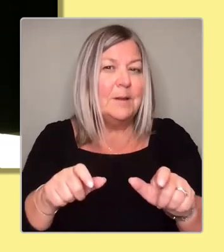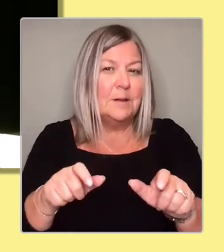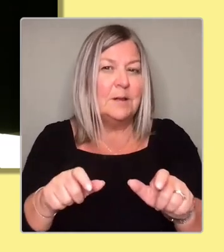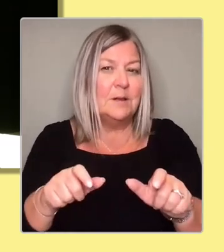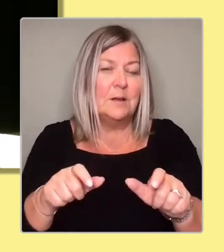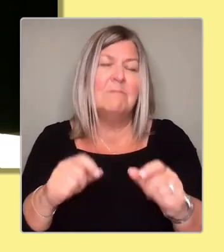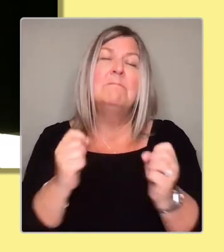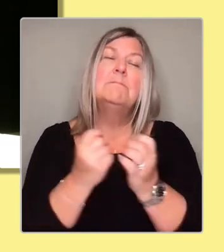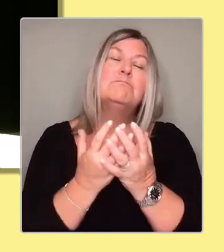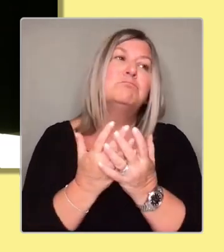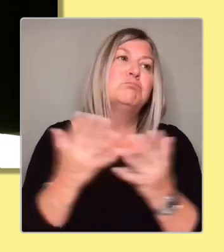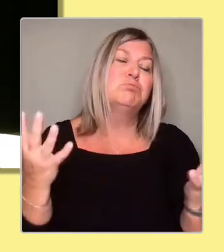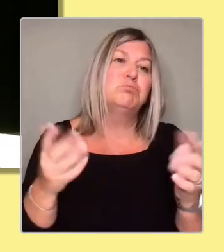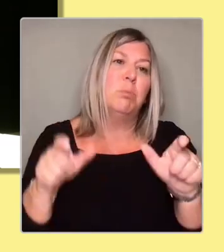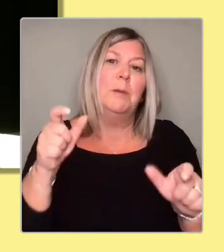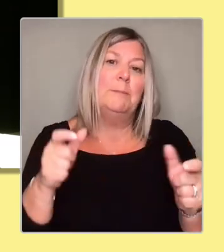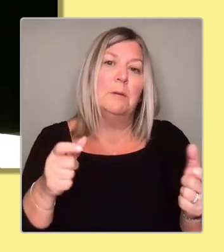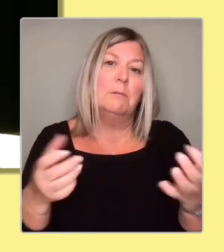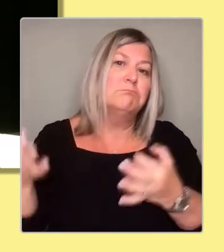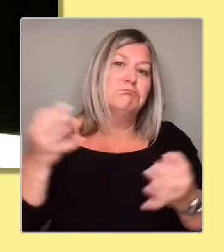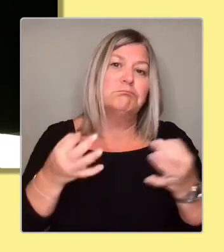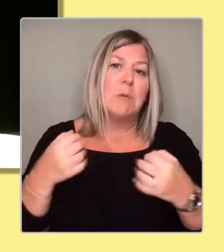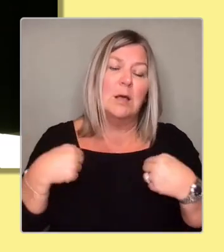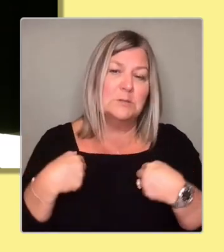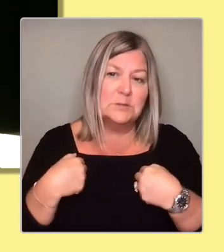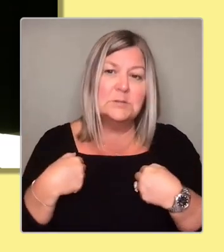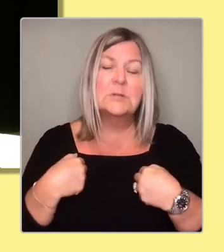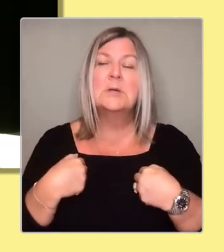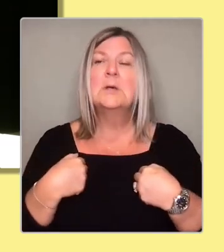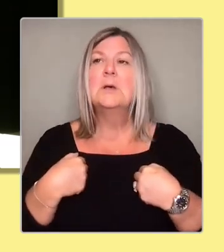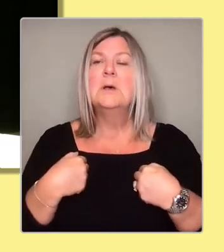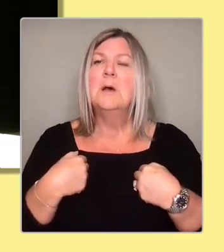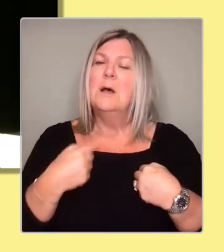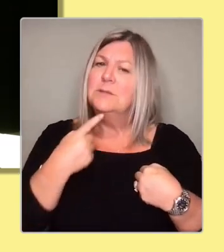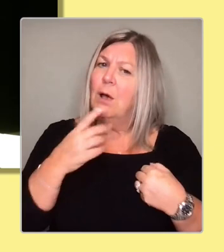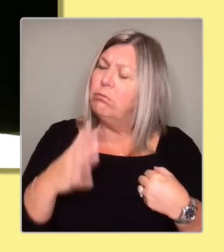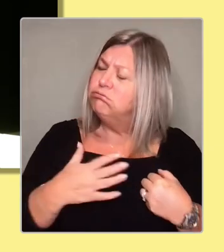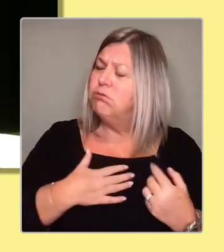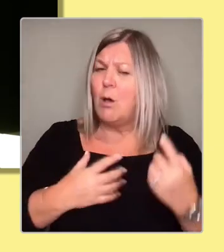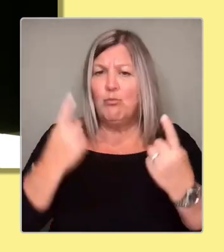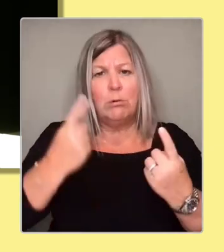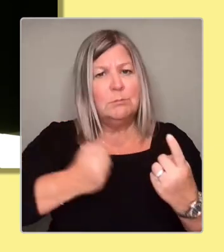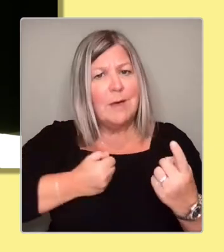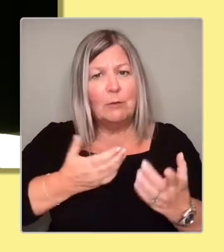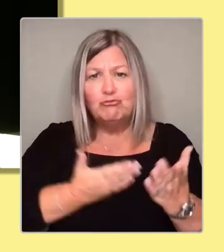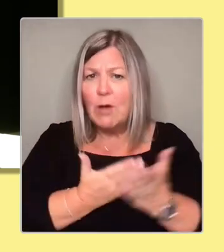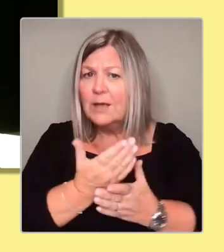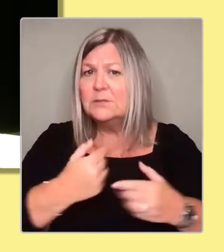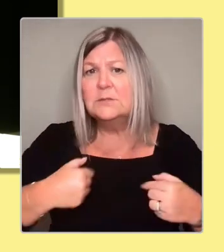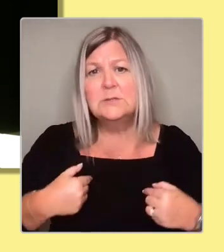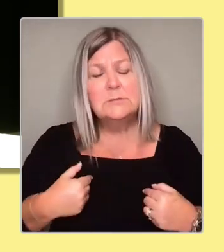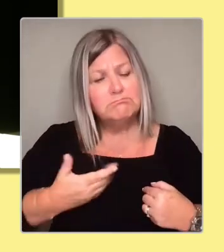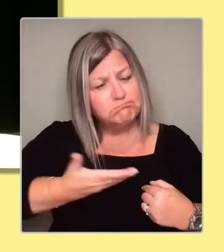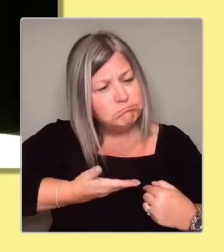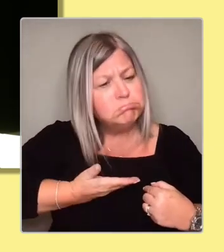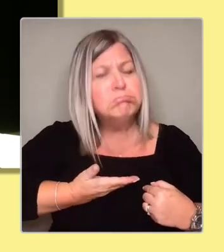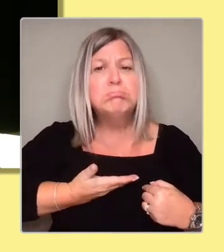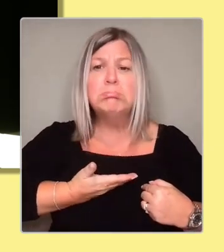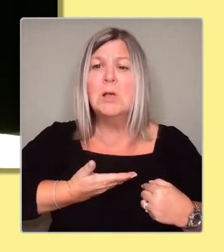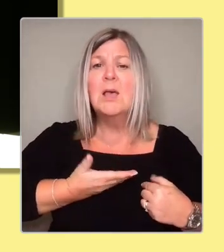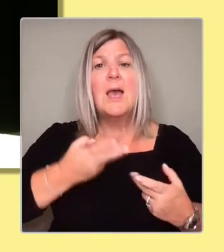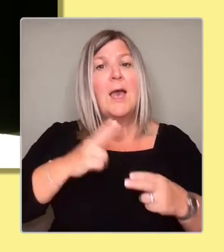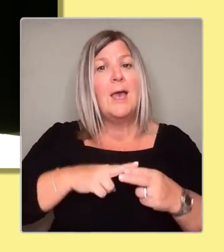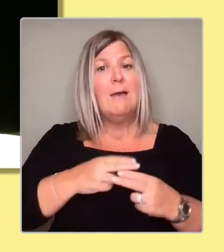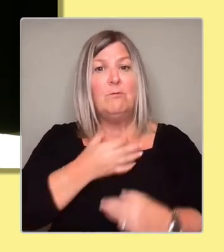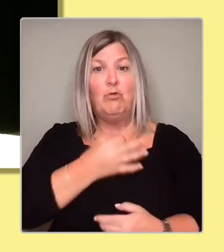messaging me to say that they are worried about their rights and they would leave the party if they thought their rights were under threat. What I want